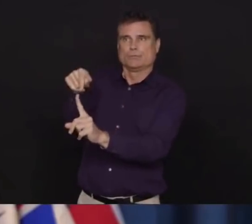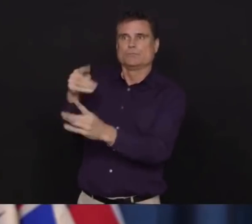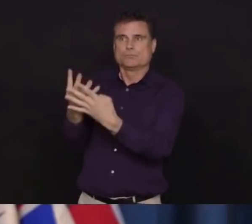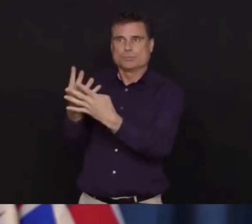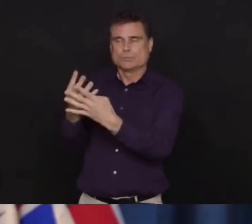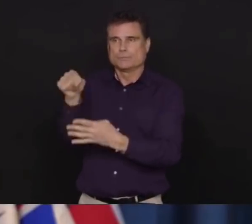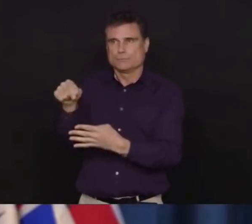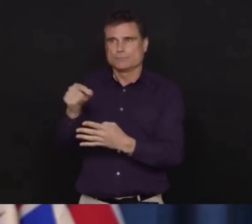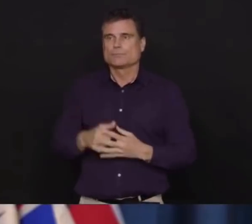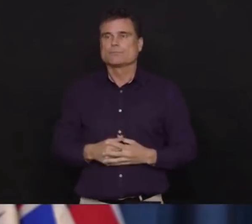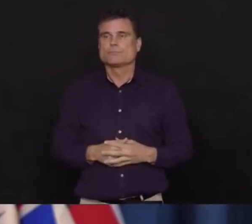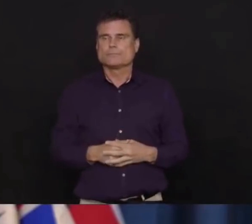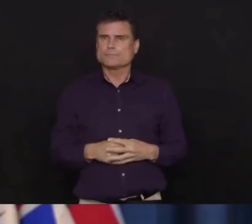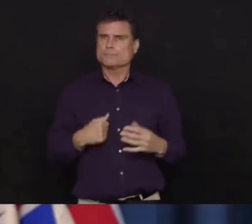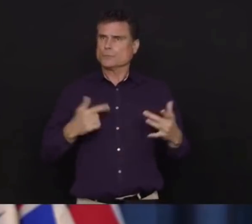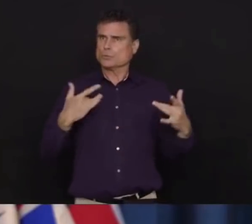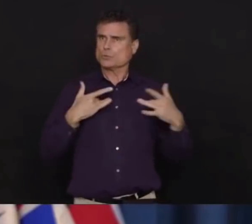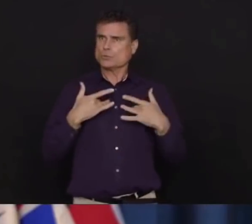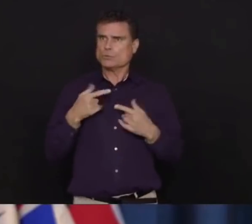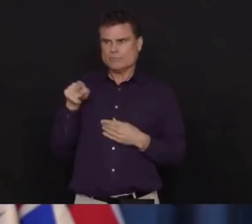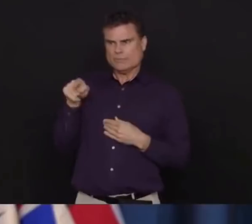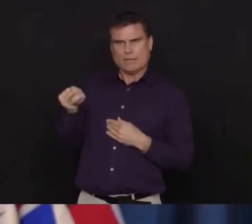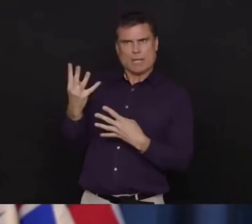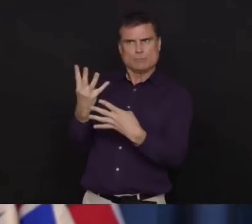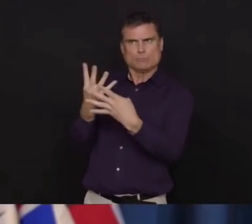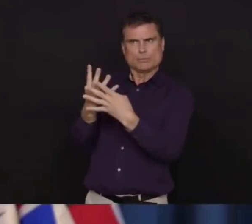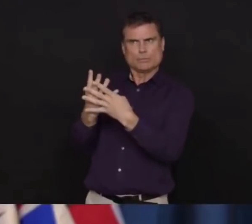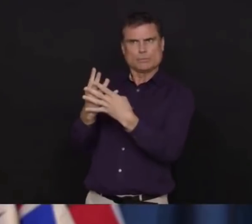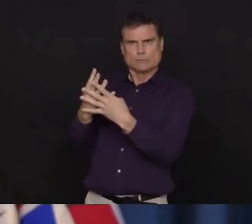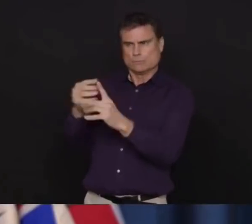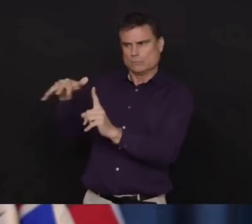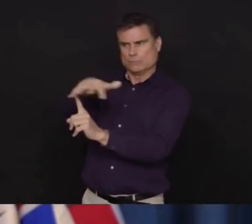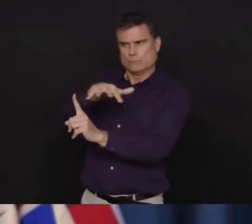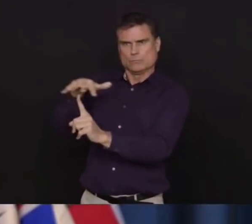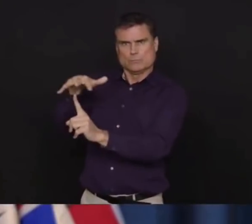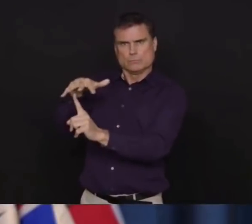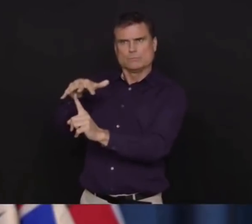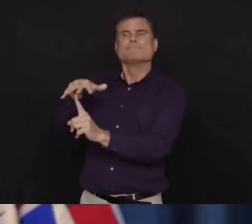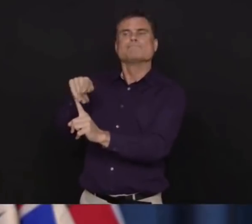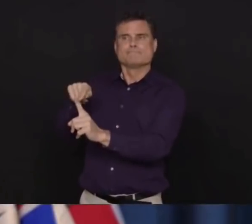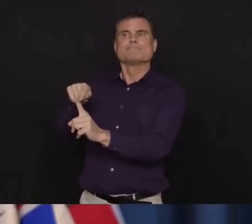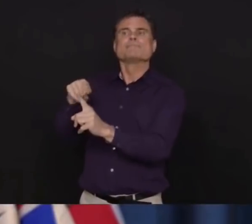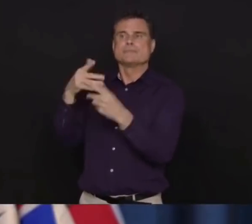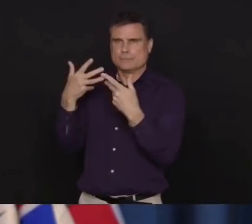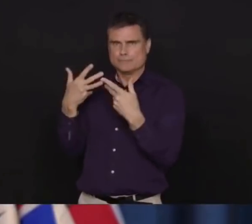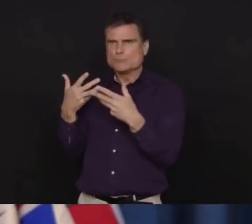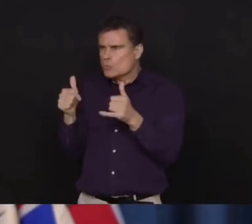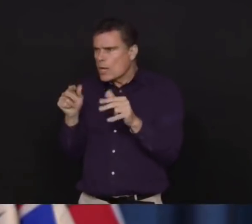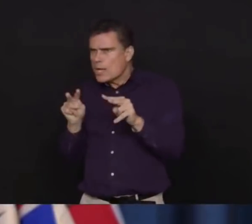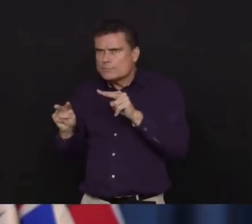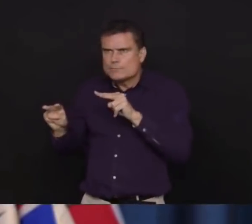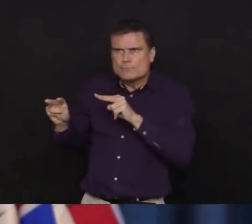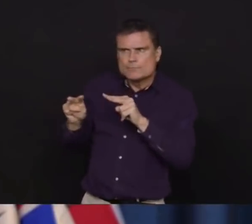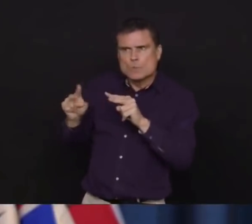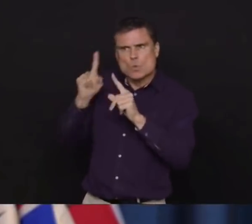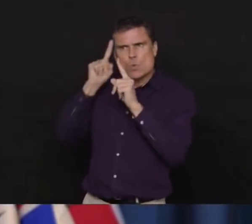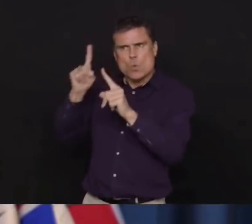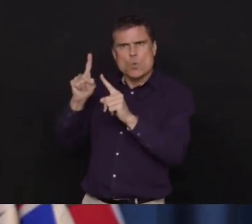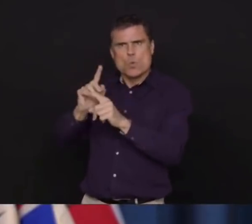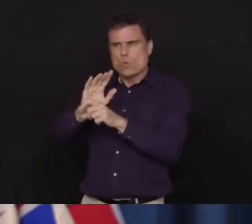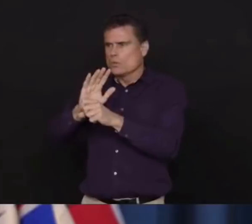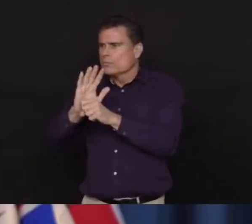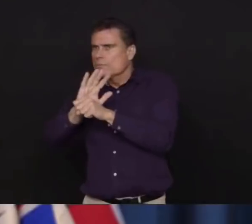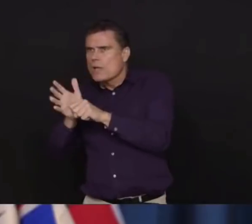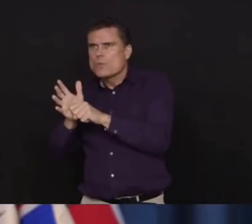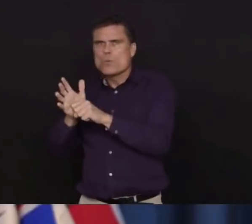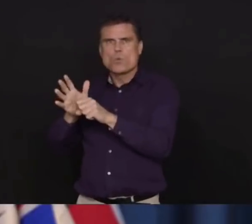There was a number of measures put in place to try and reduce the risk of introduction of COVID-19 into all of our correctional facilities,